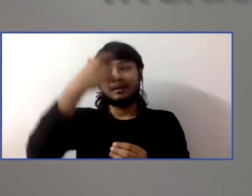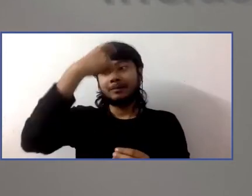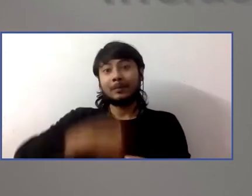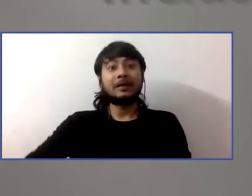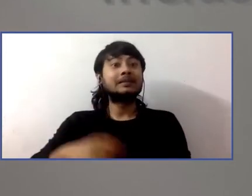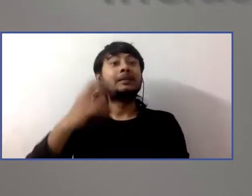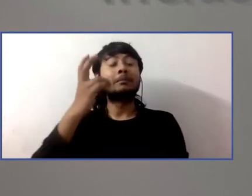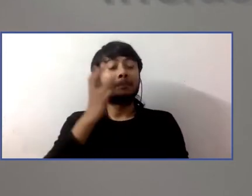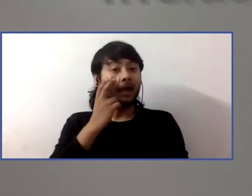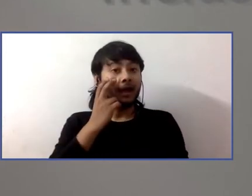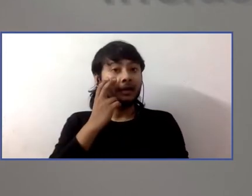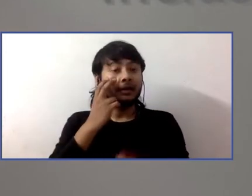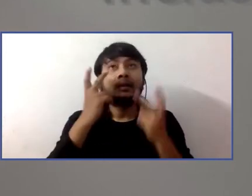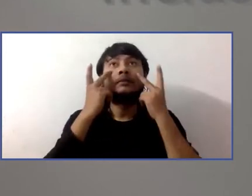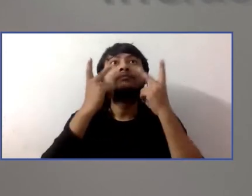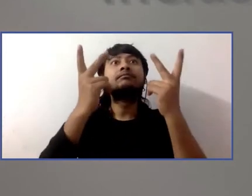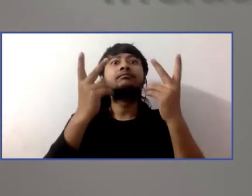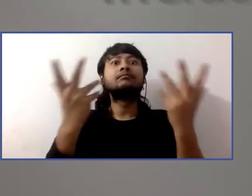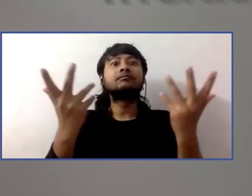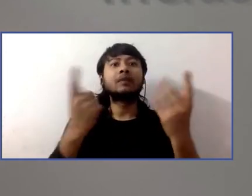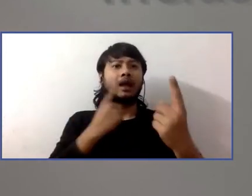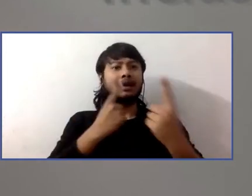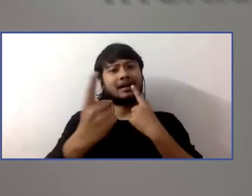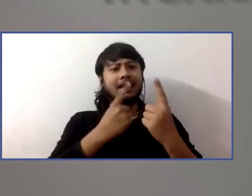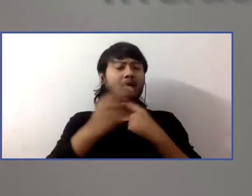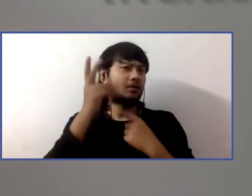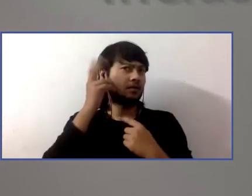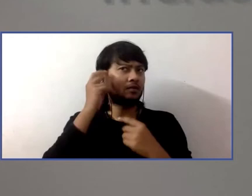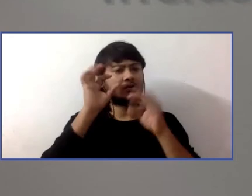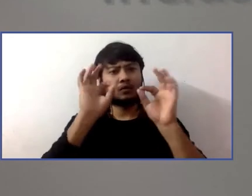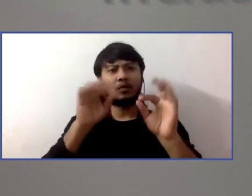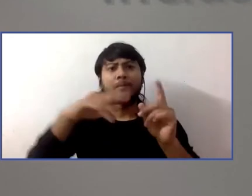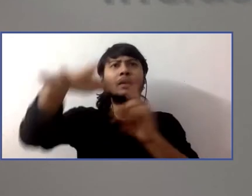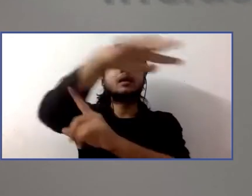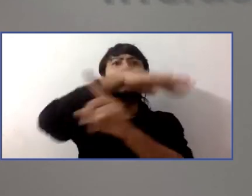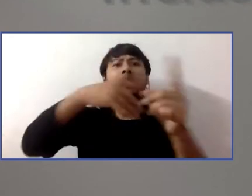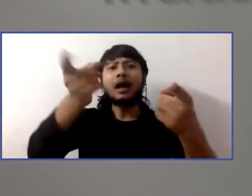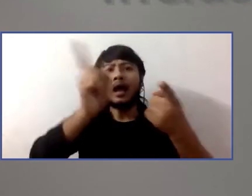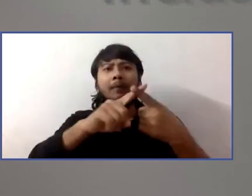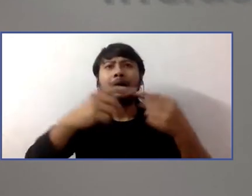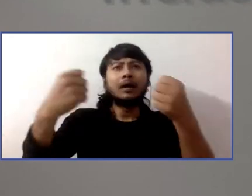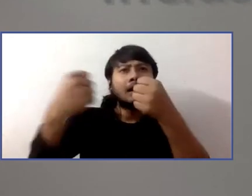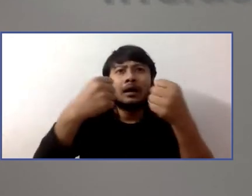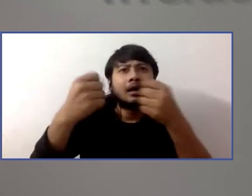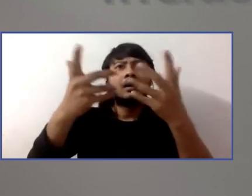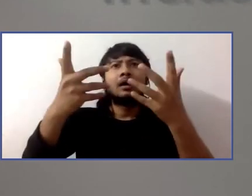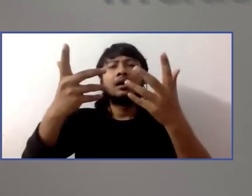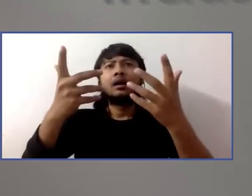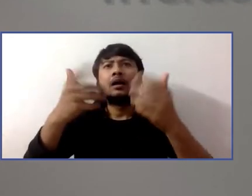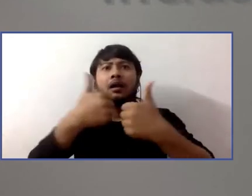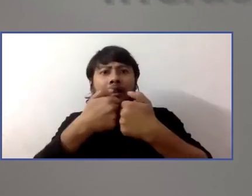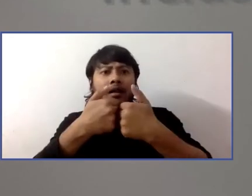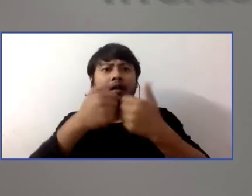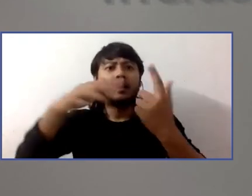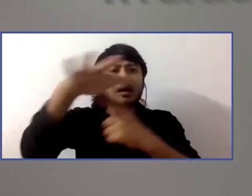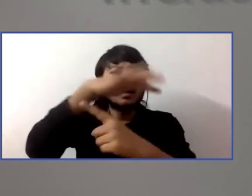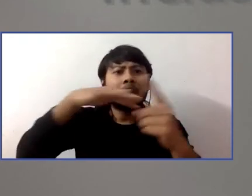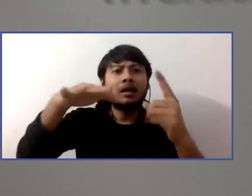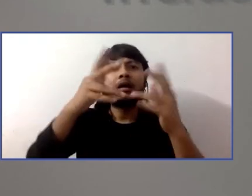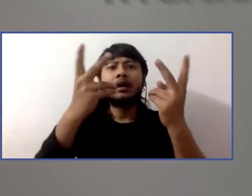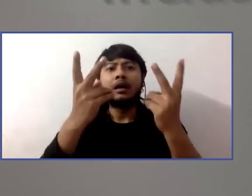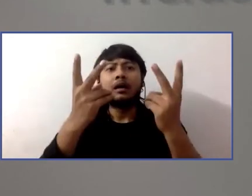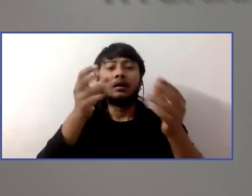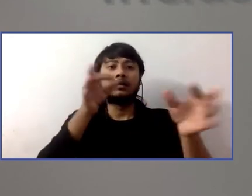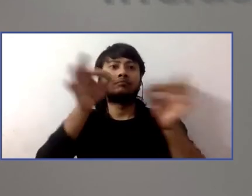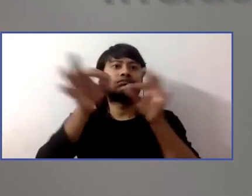anything that's not dialogue, you might have trouble following along with. So this is a narrative track that describes all the action that's happening on the